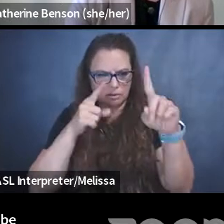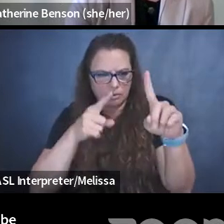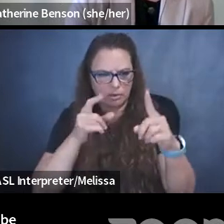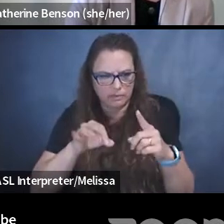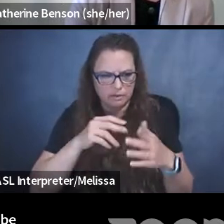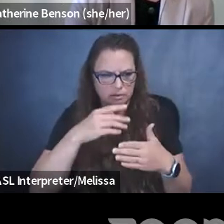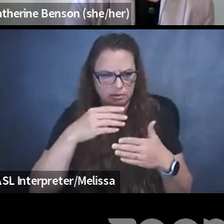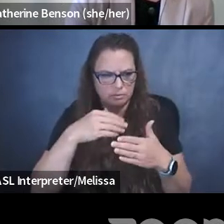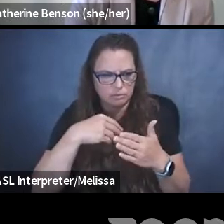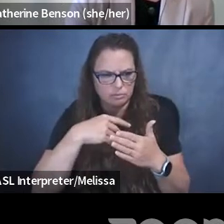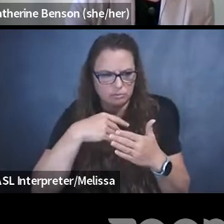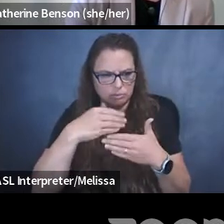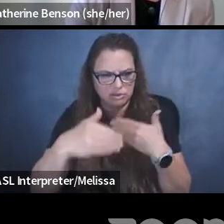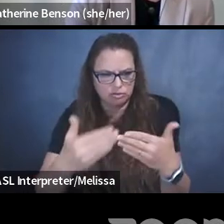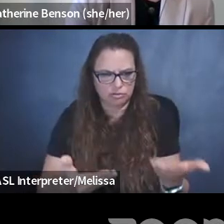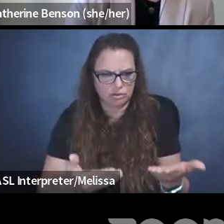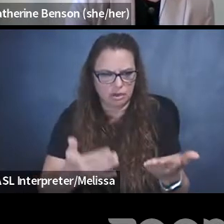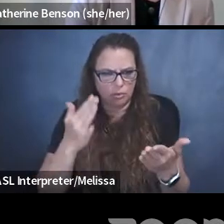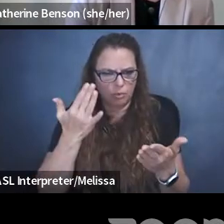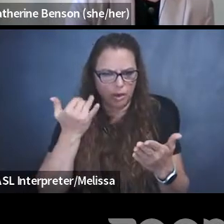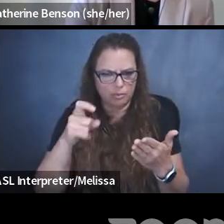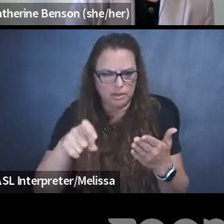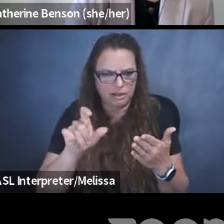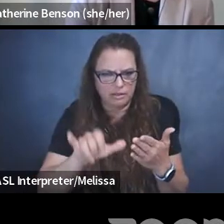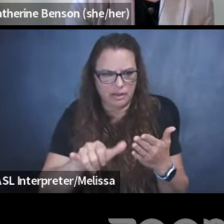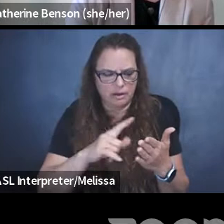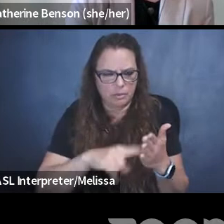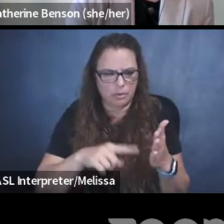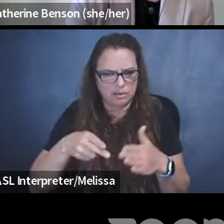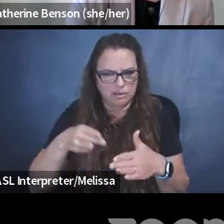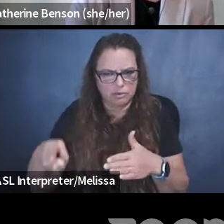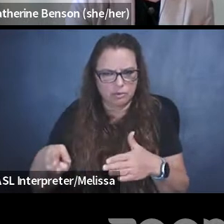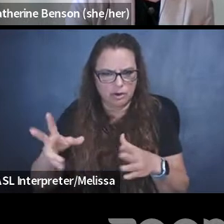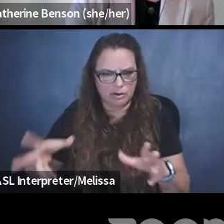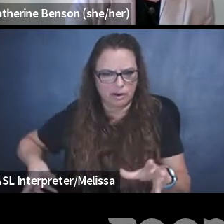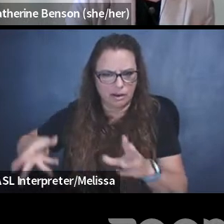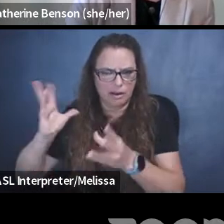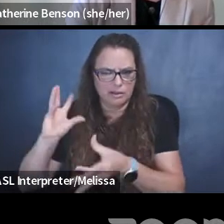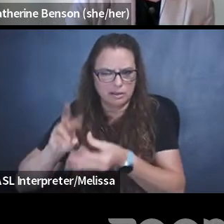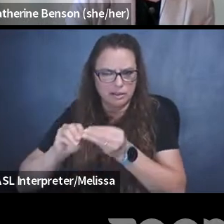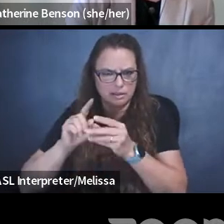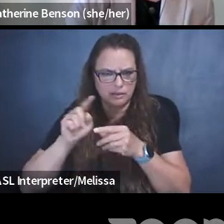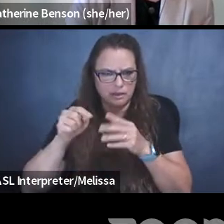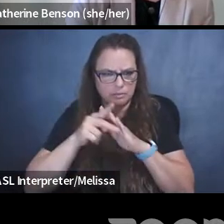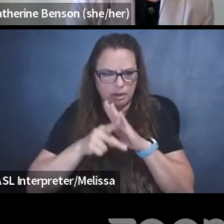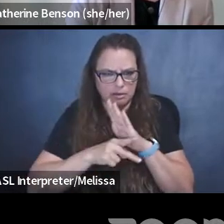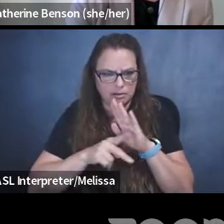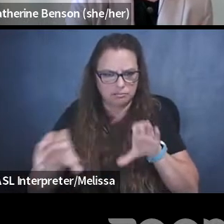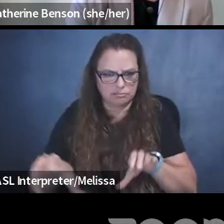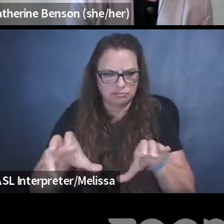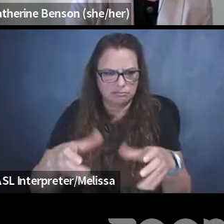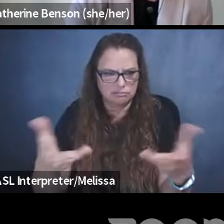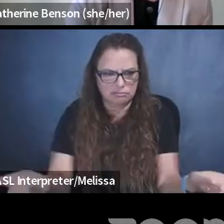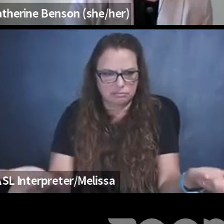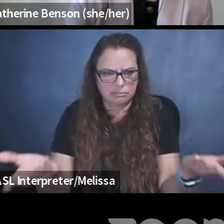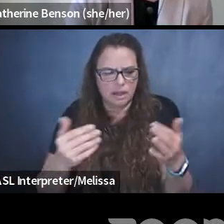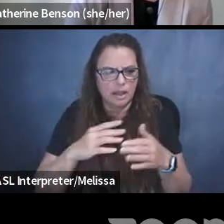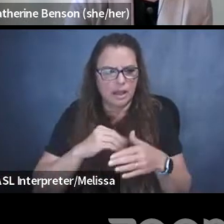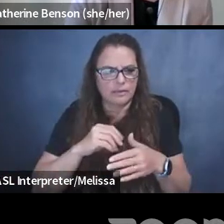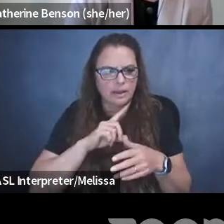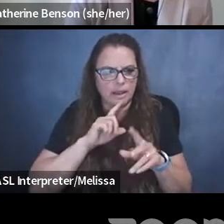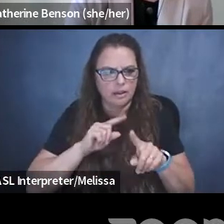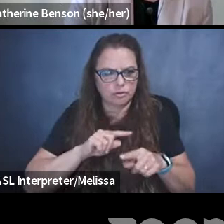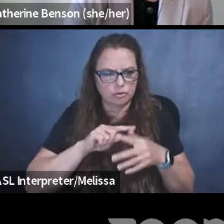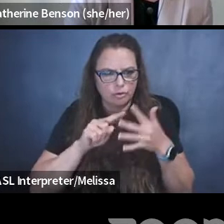Uh, and what, why do we need this? And what is the historical context of these policies being enacted? Um, and the answers